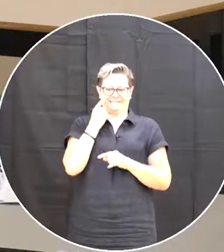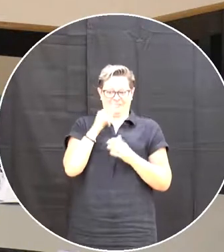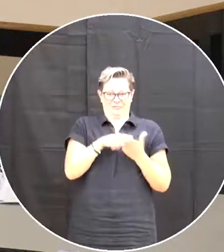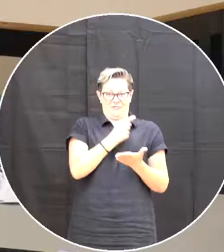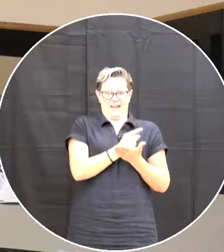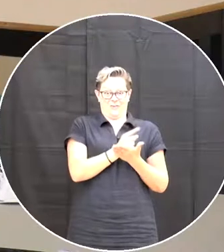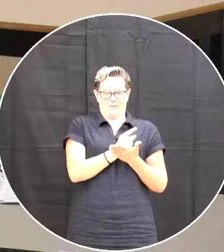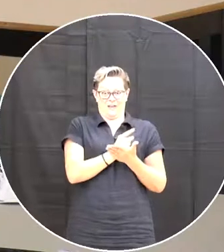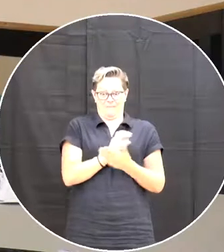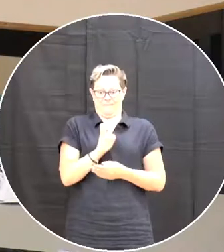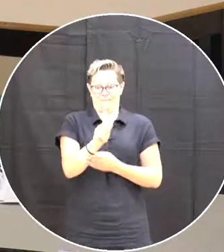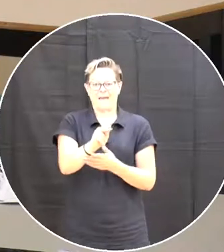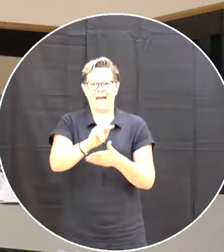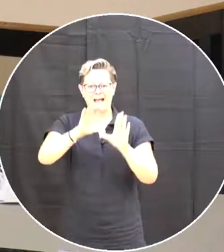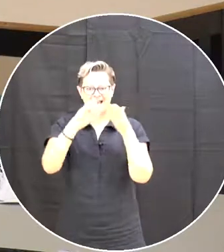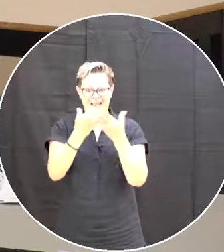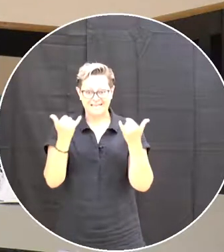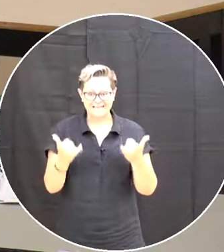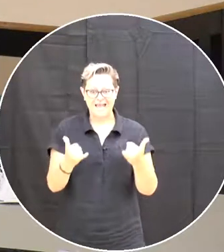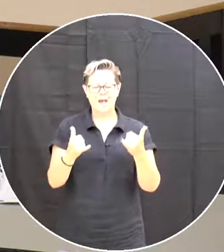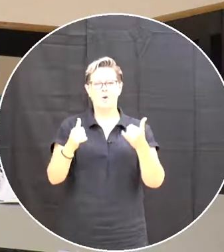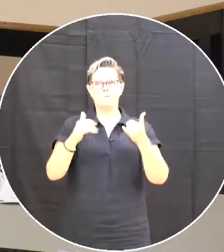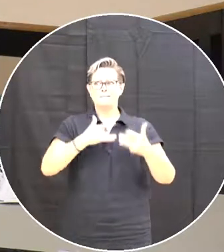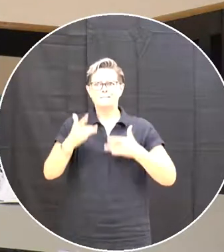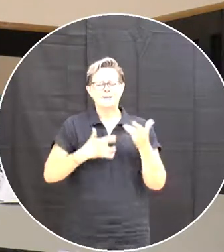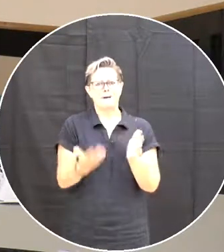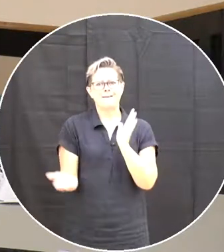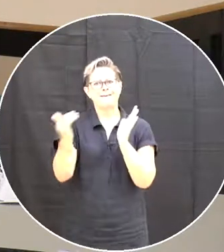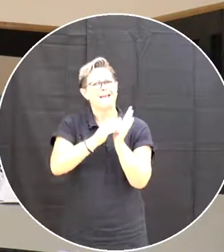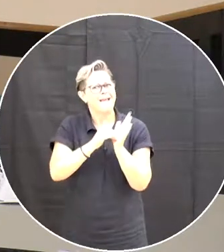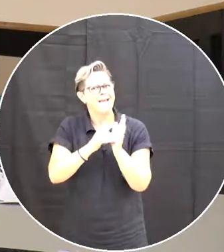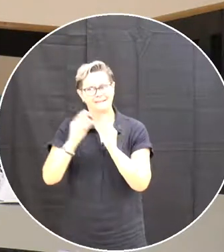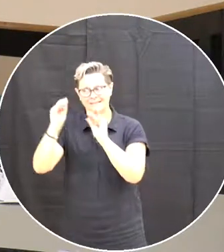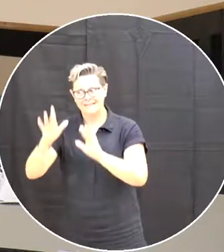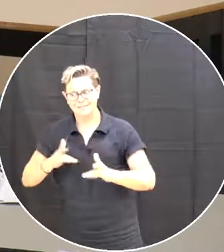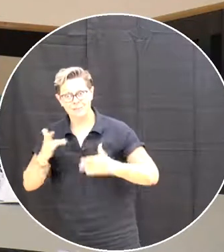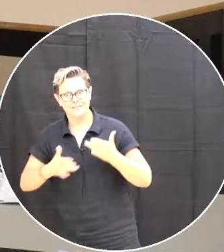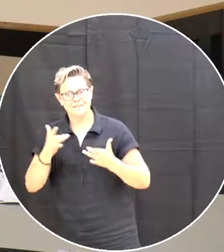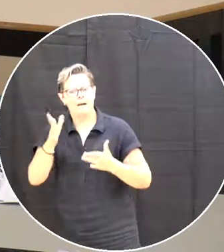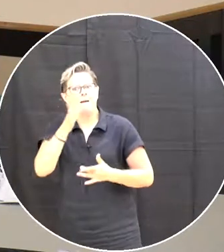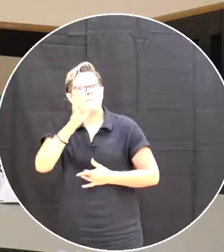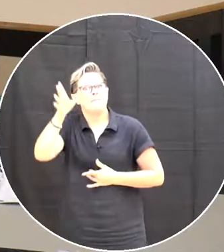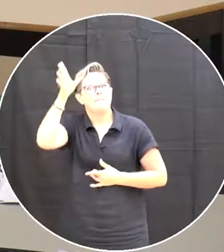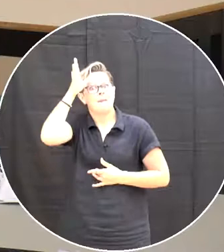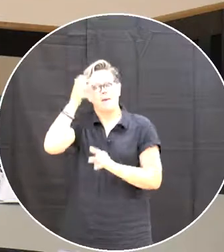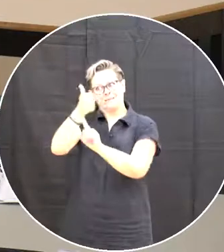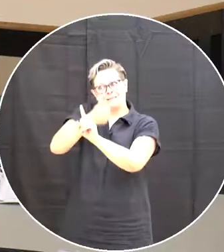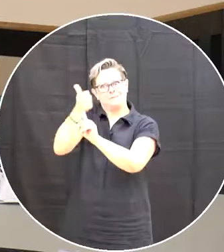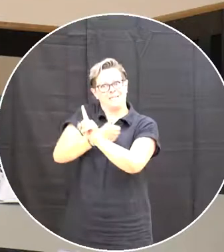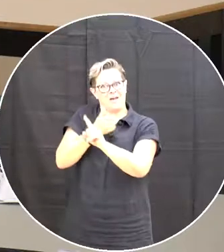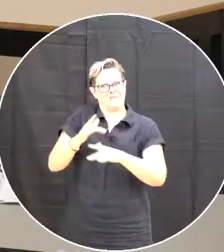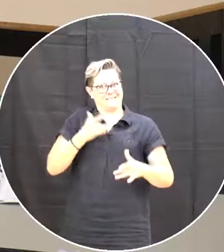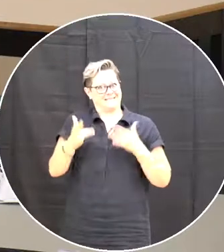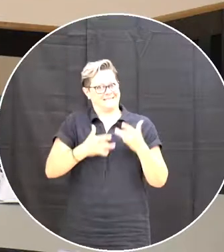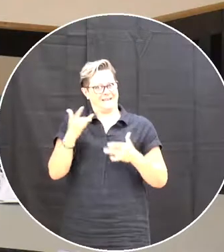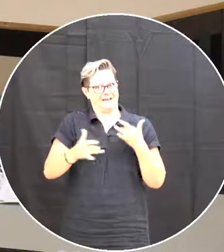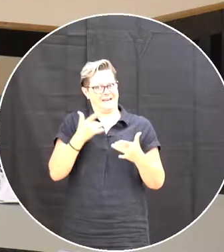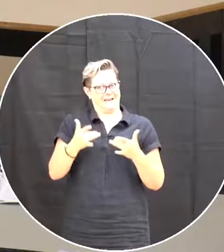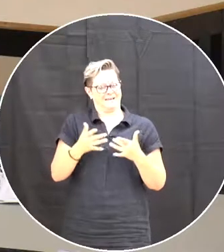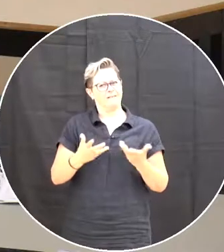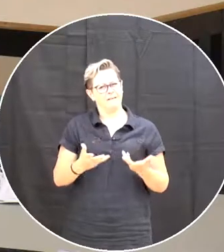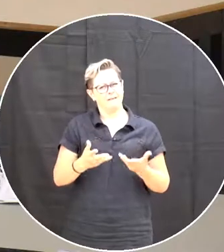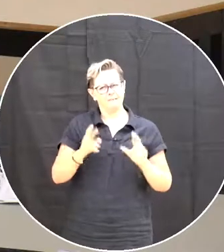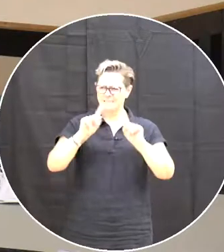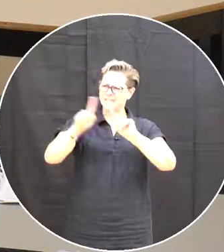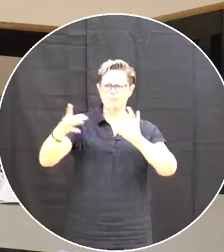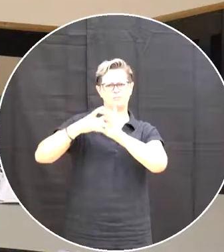kids Is coming back into the program Not only are the teachers getting excited Parents are starting to tie in We're coming up with new relationships